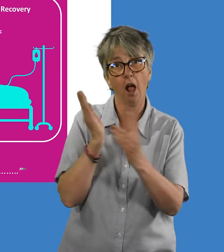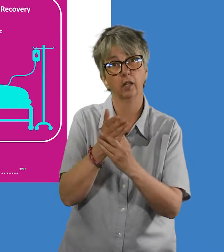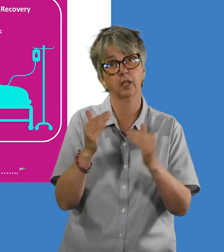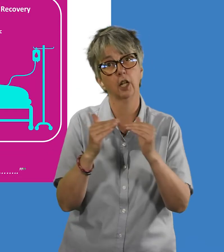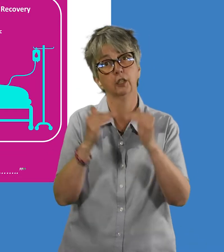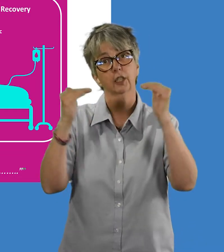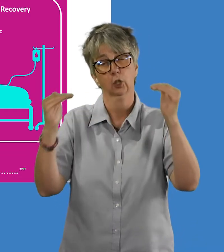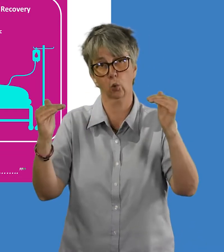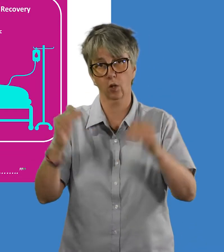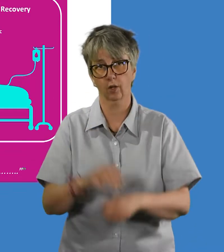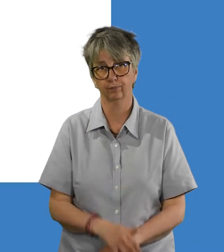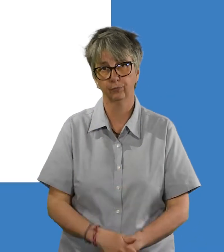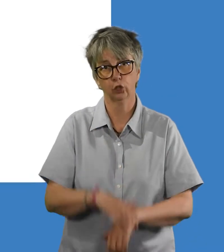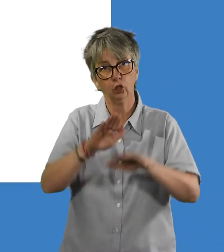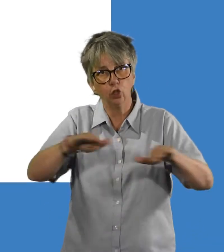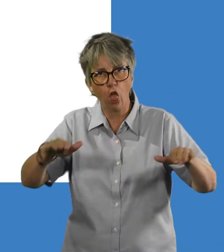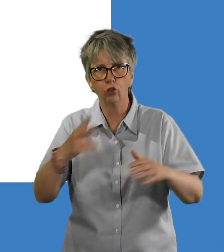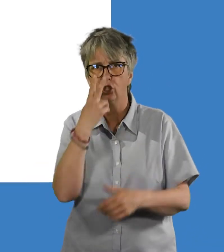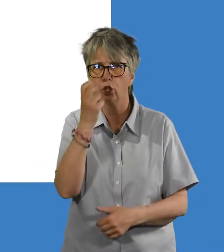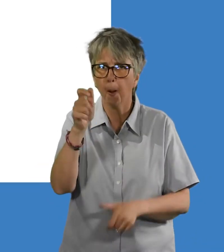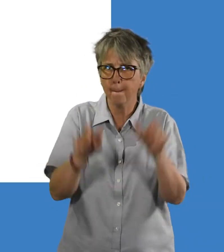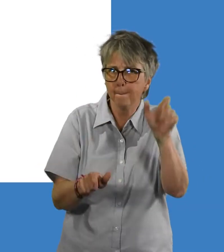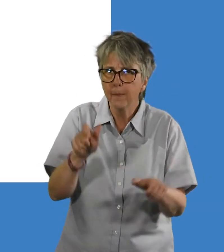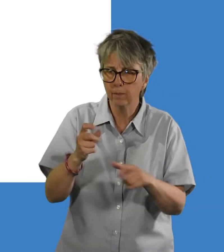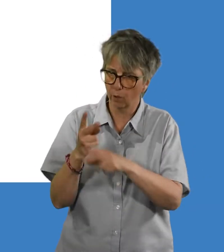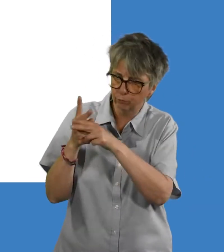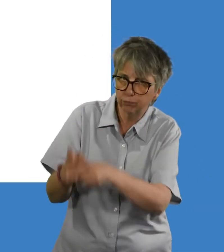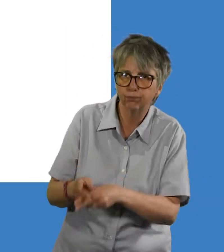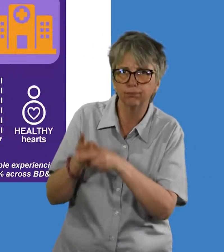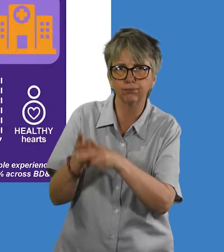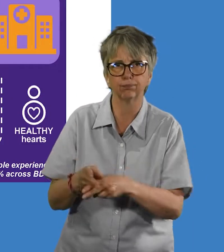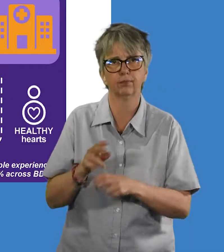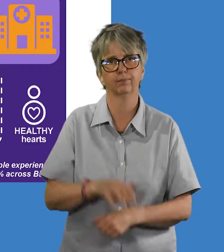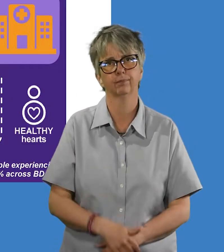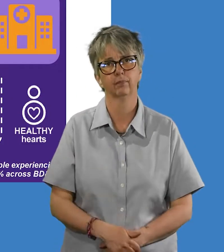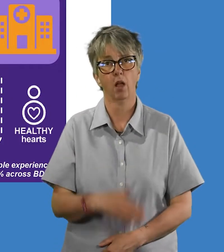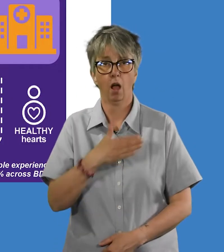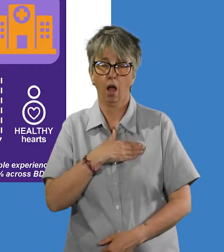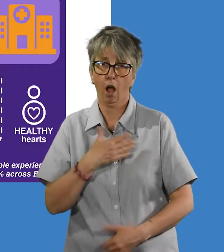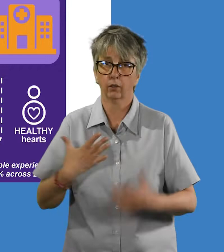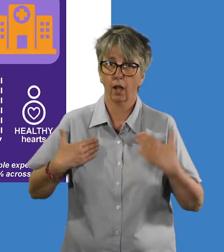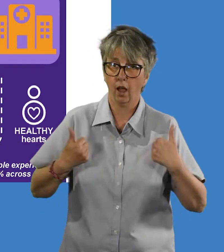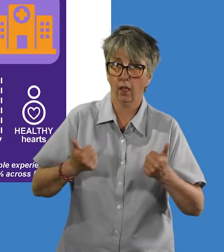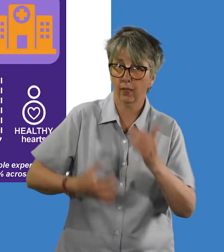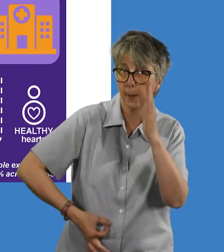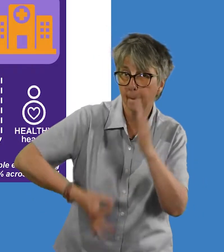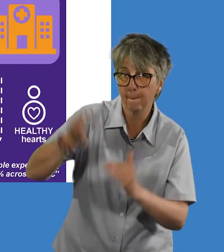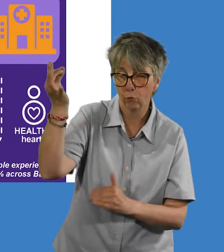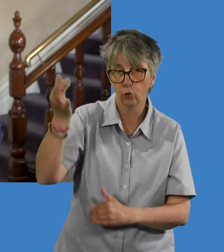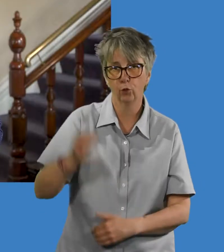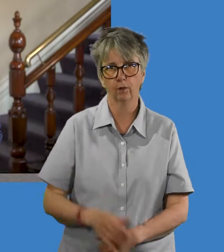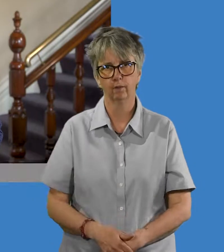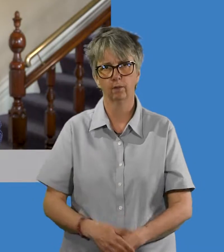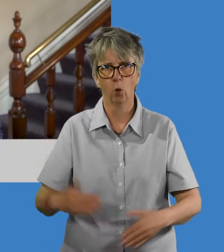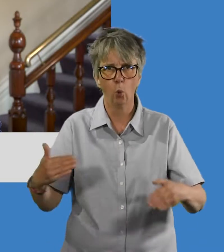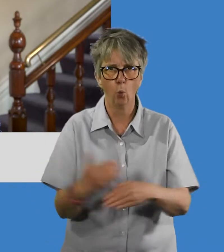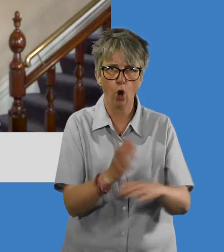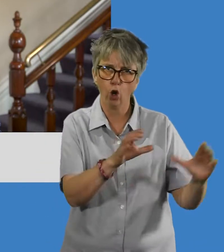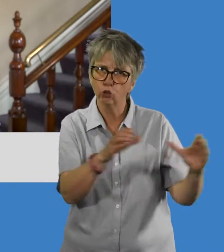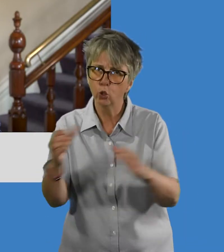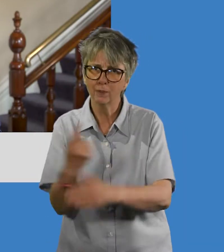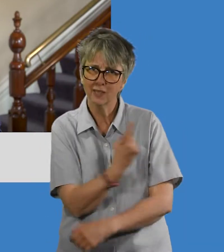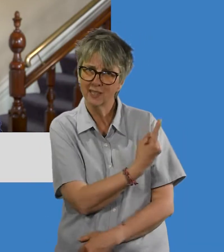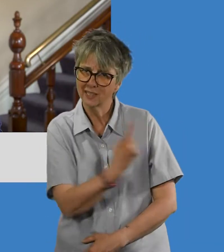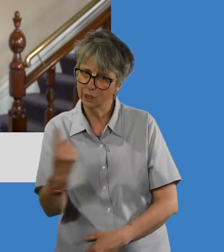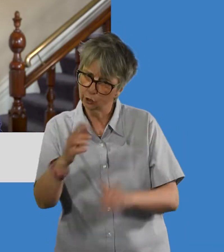equitable access to healthcare, looking after children and young people's mental health and ensuring better cardiovascular health. Each workstream is